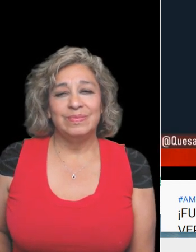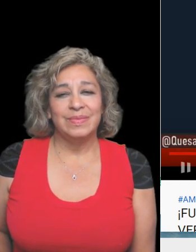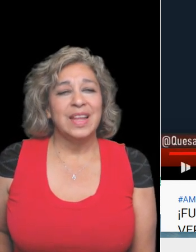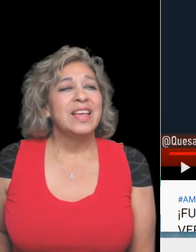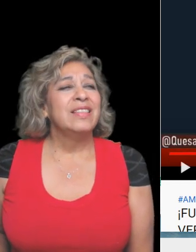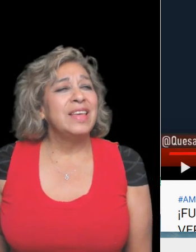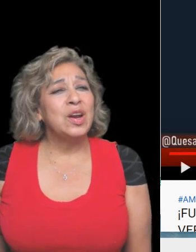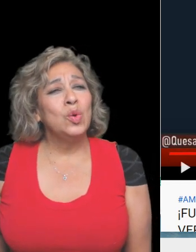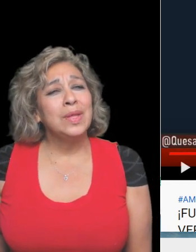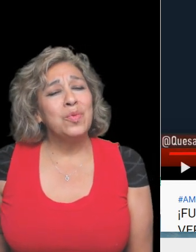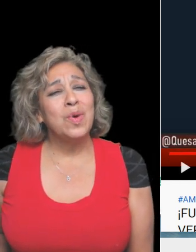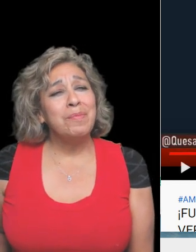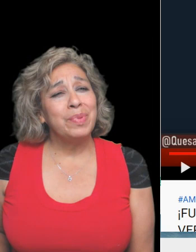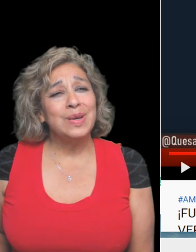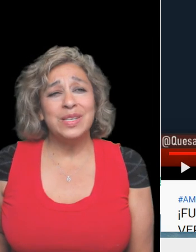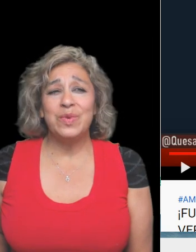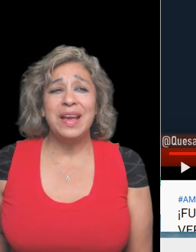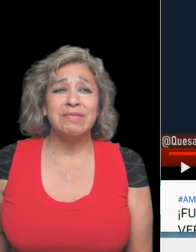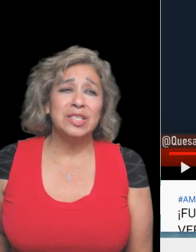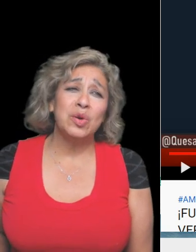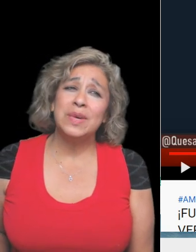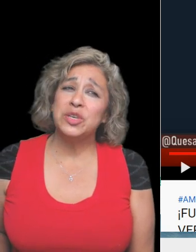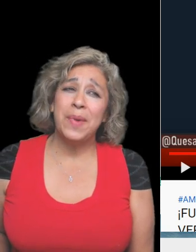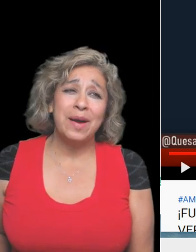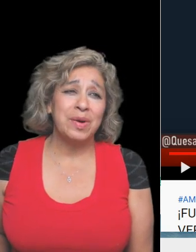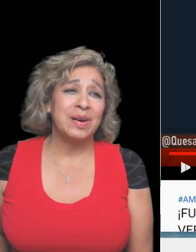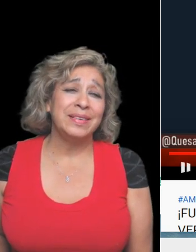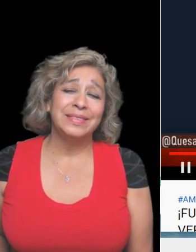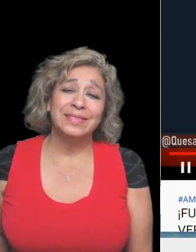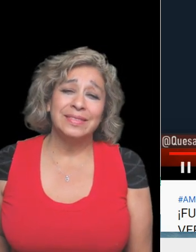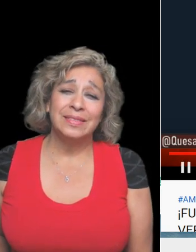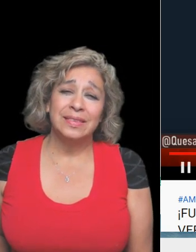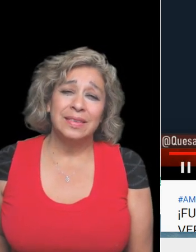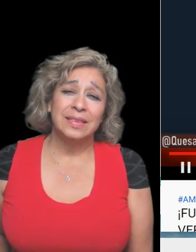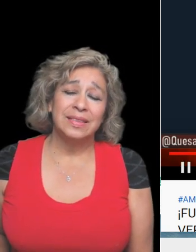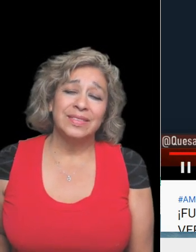That only one person would have so much power.